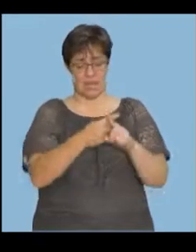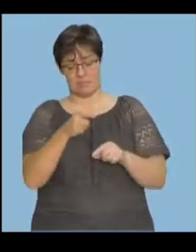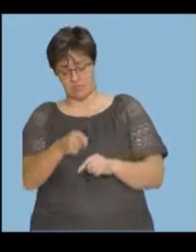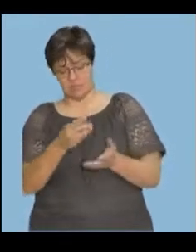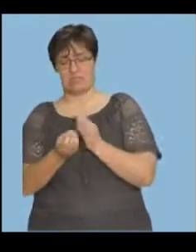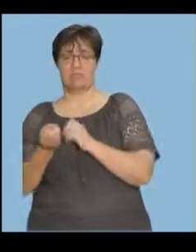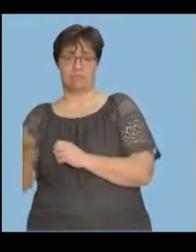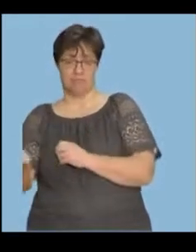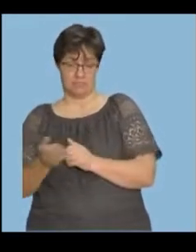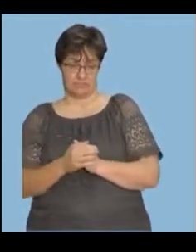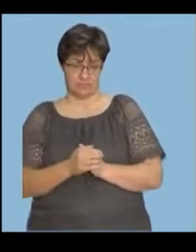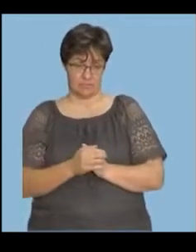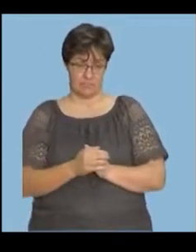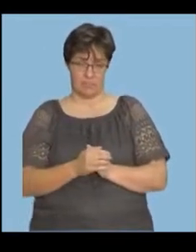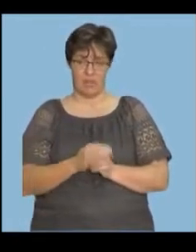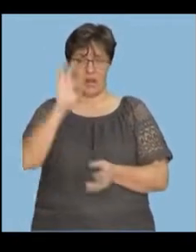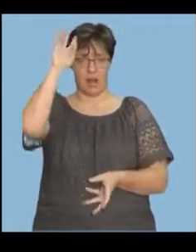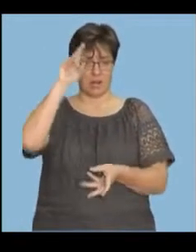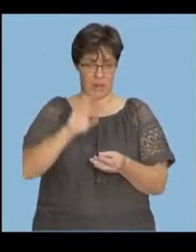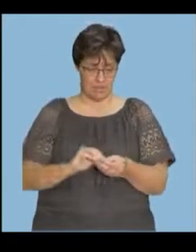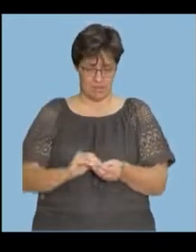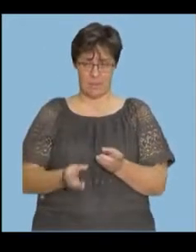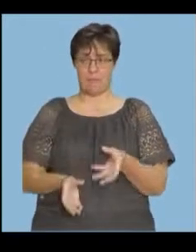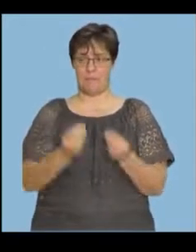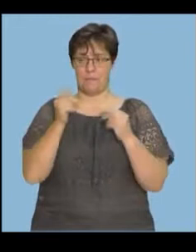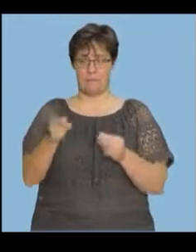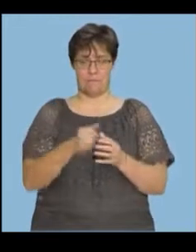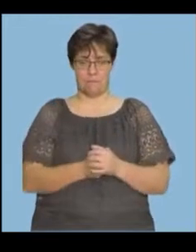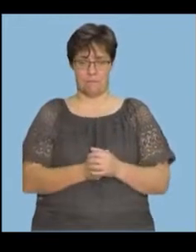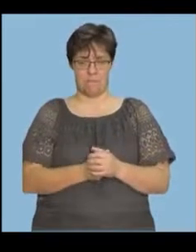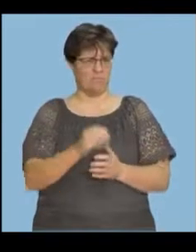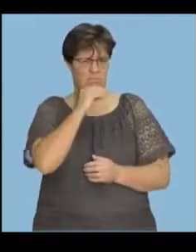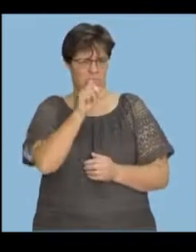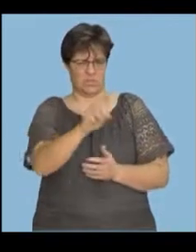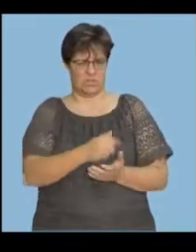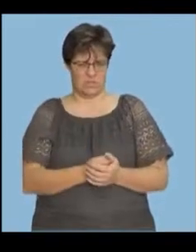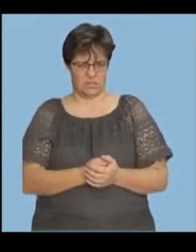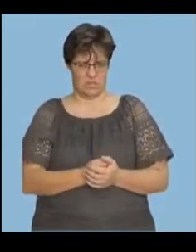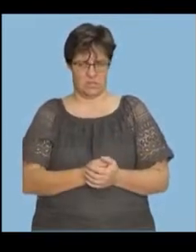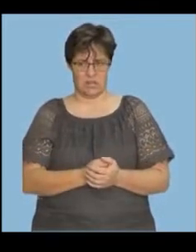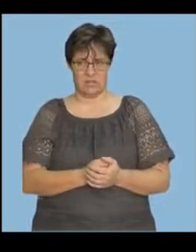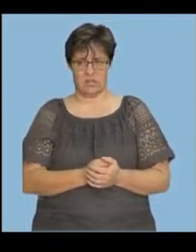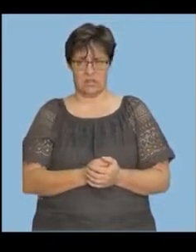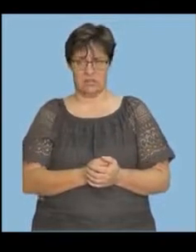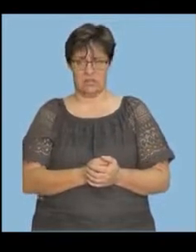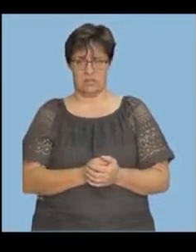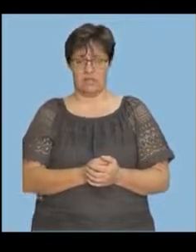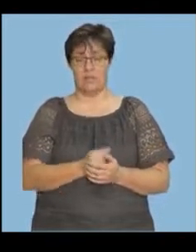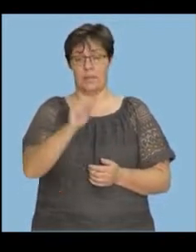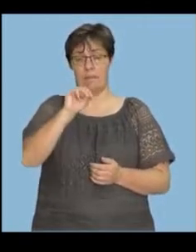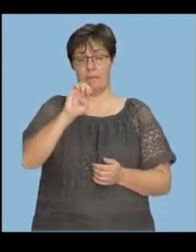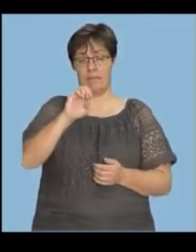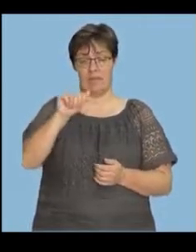all this, and this is what we get. So what does that mean? Now the mean,